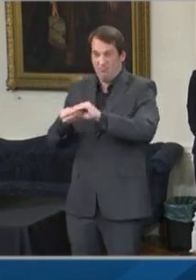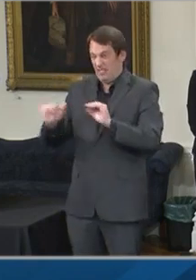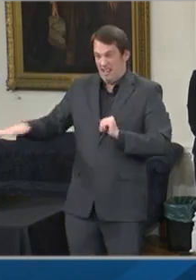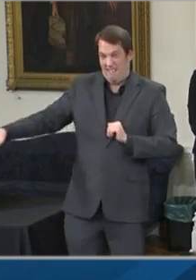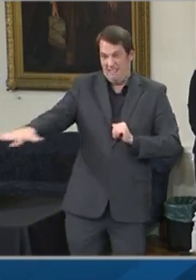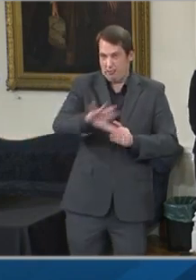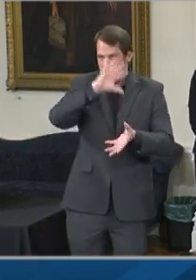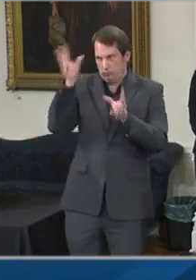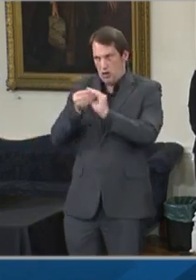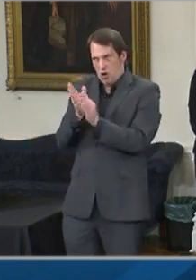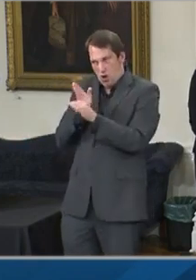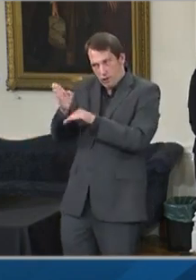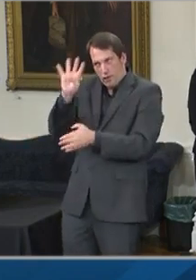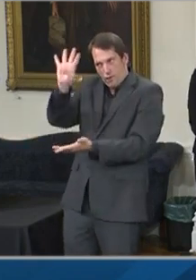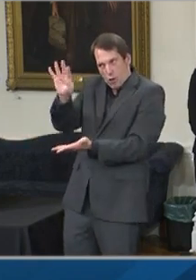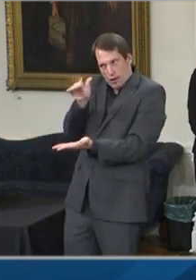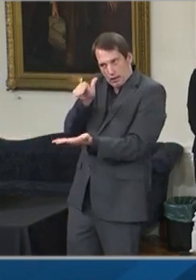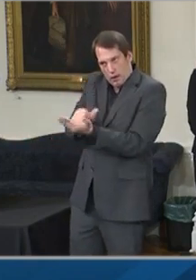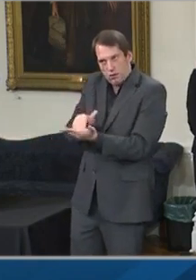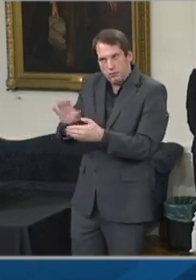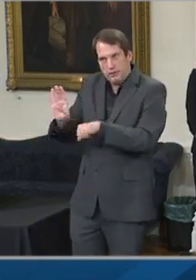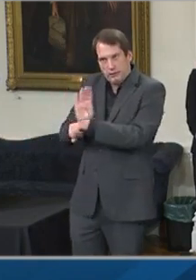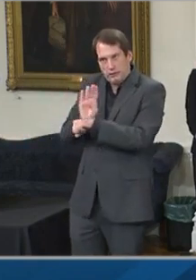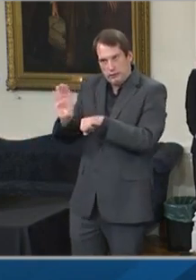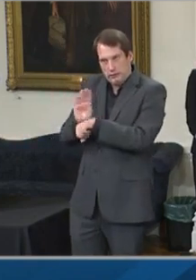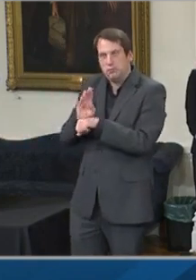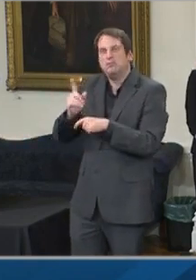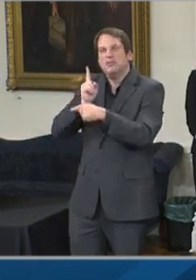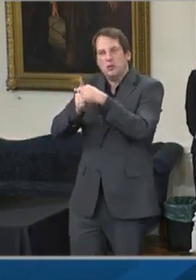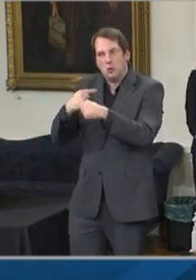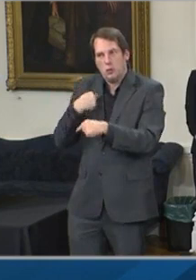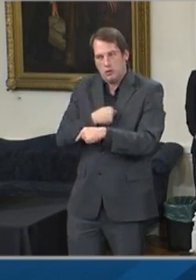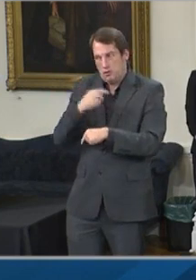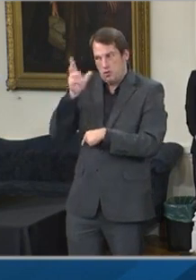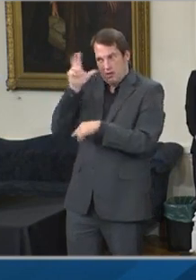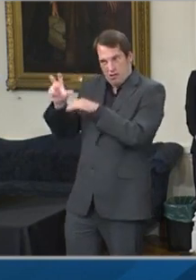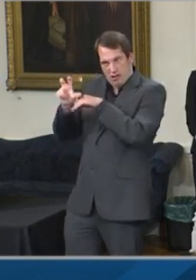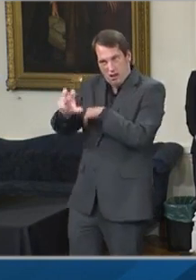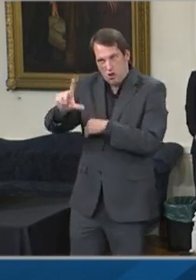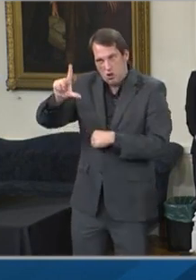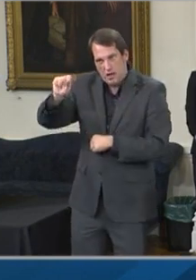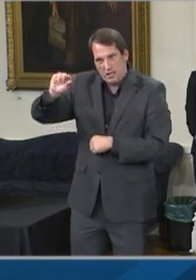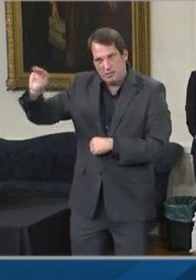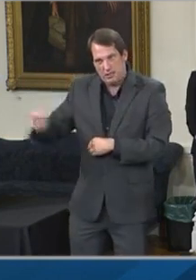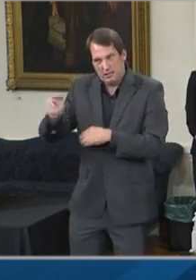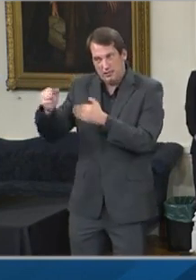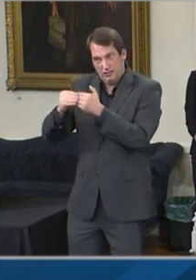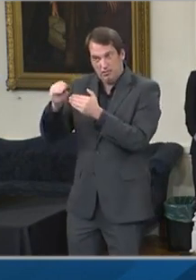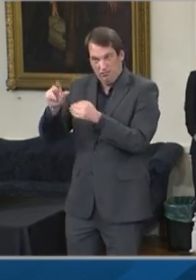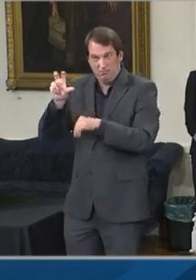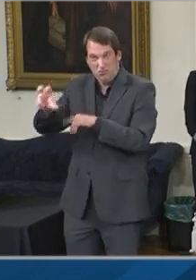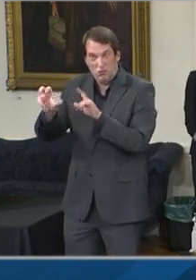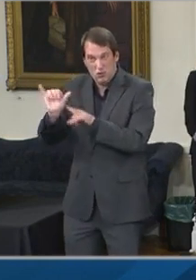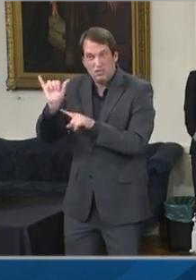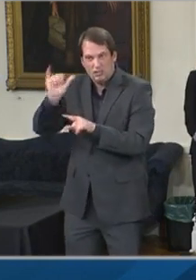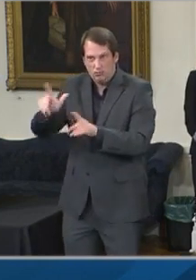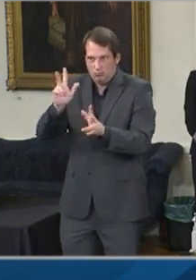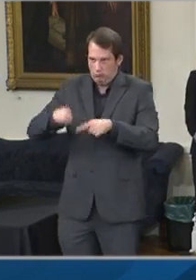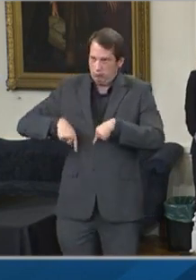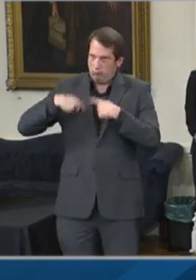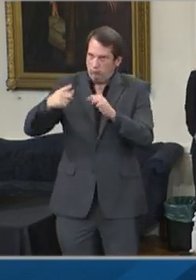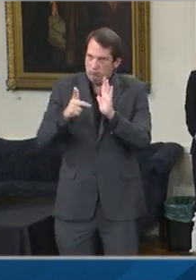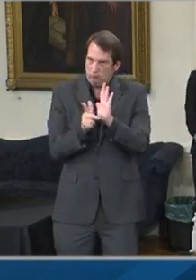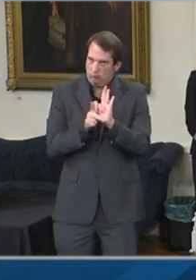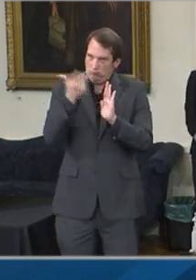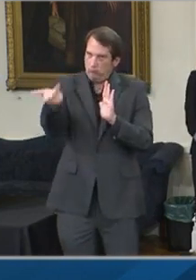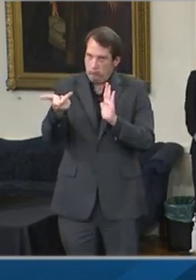We will invest another $20 million, which will triple the investment in the COVID-19 layoff aversion